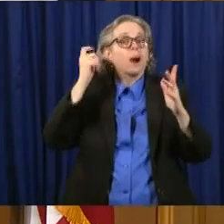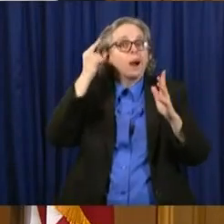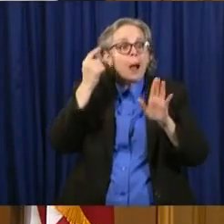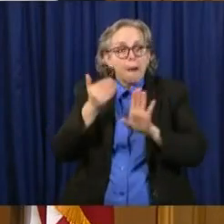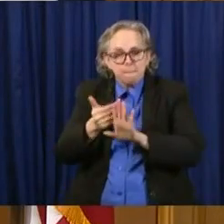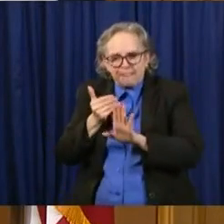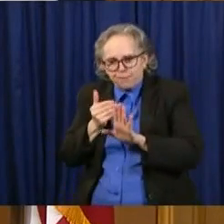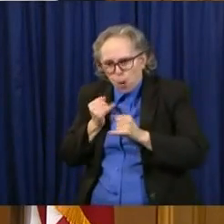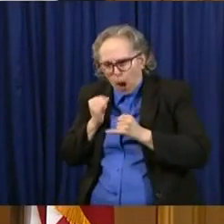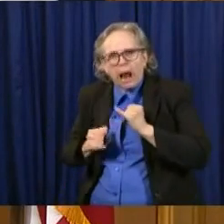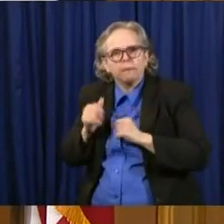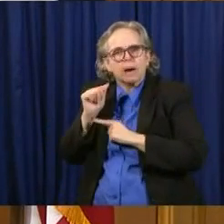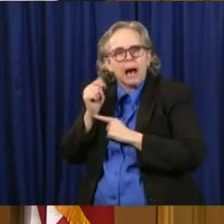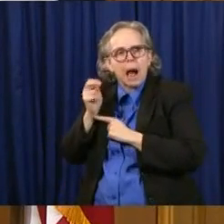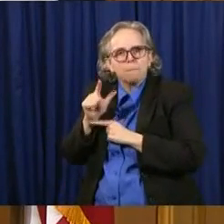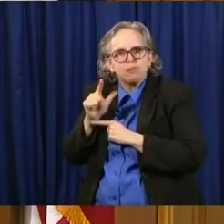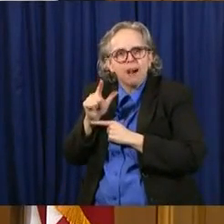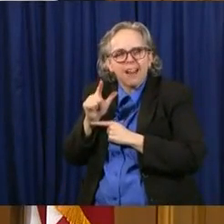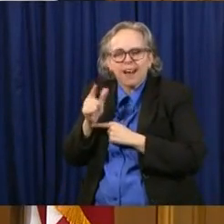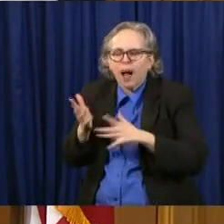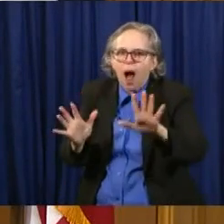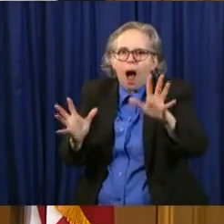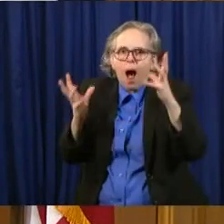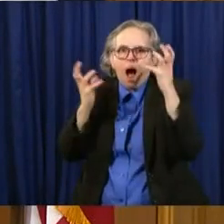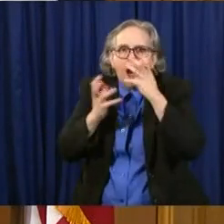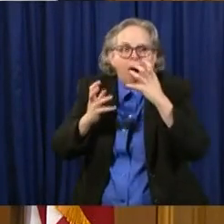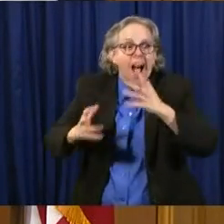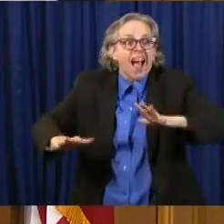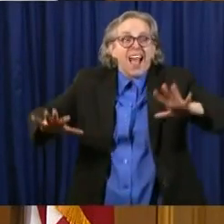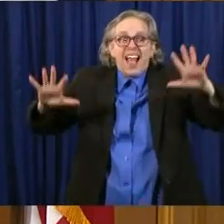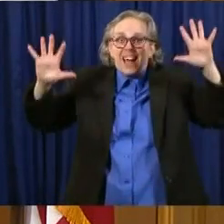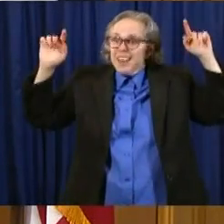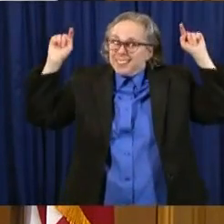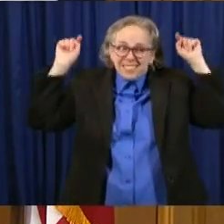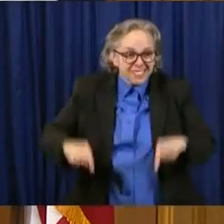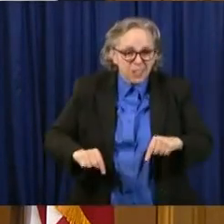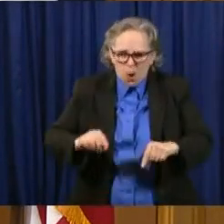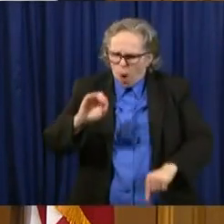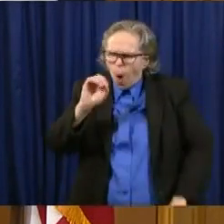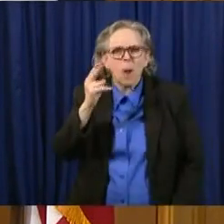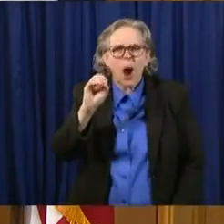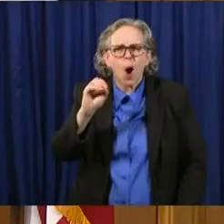Ohio ingenuity, Ohioans coming together to solve a problem.